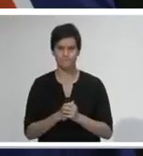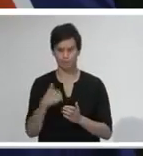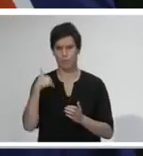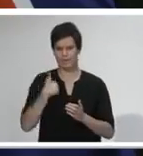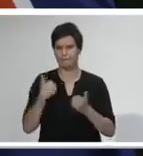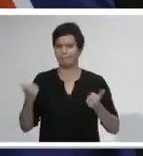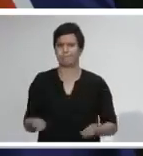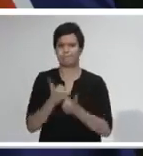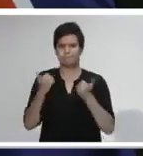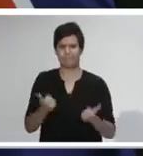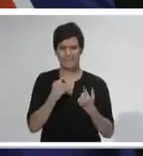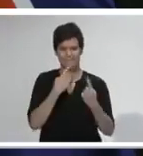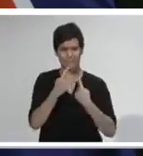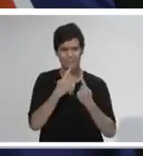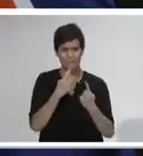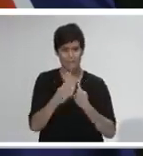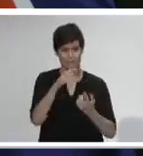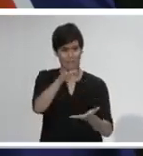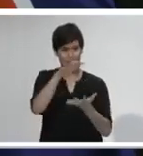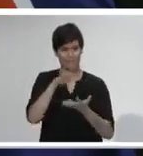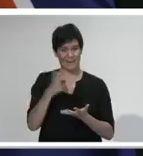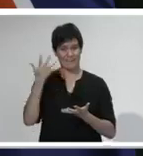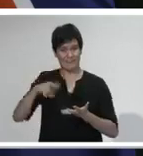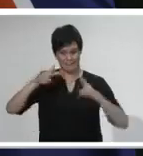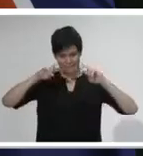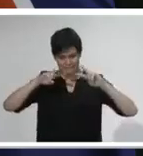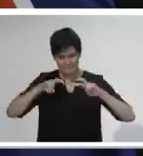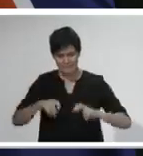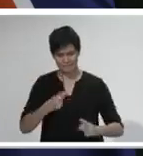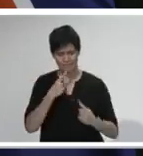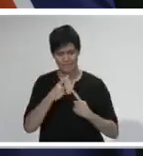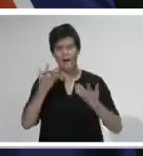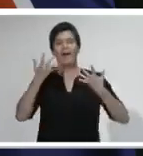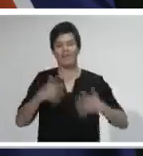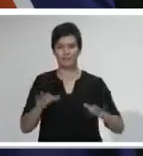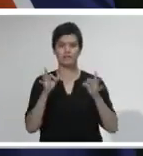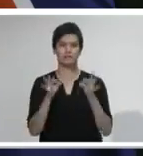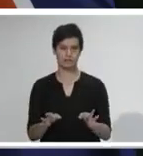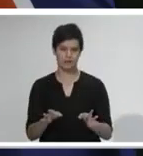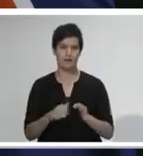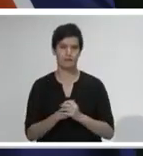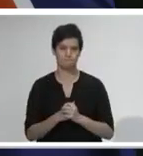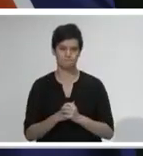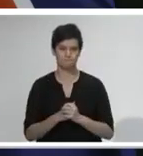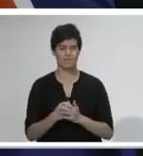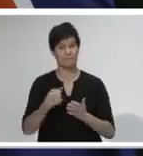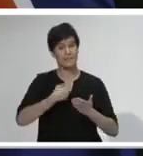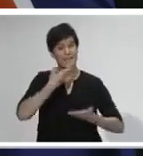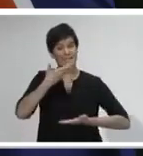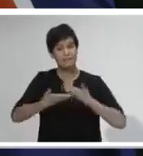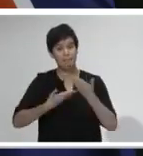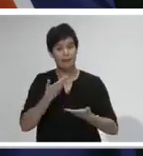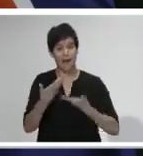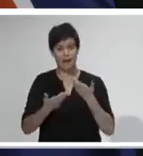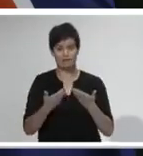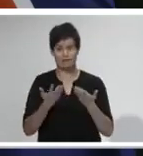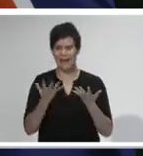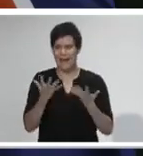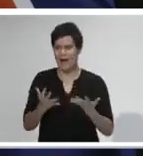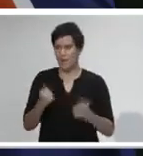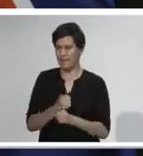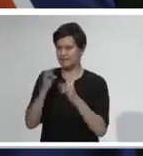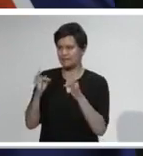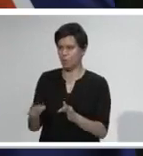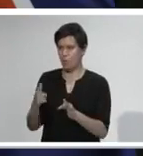provide in determining New Zealand's next move. Now, I share this with you because we have been open and transparent throughout this fight